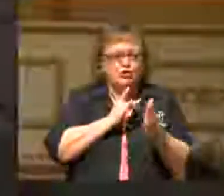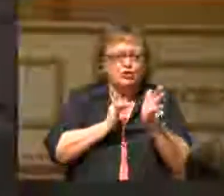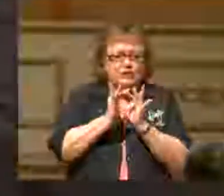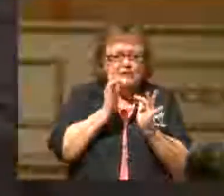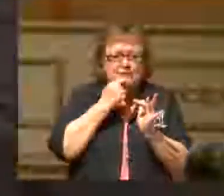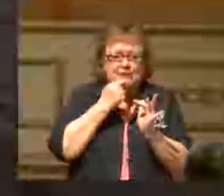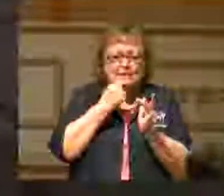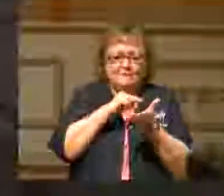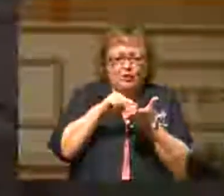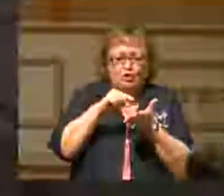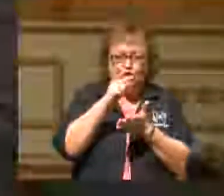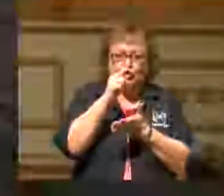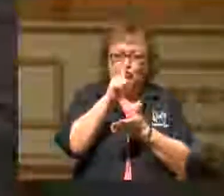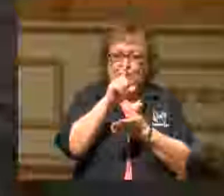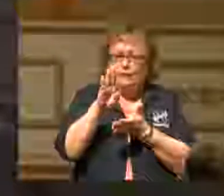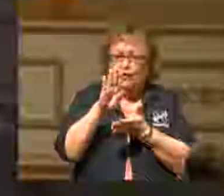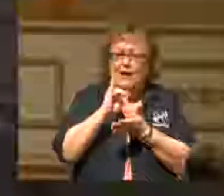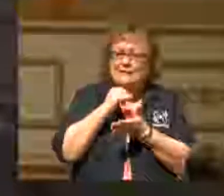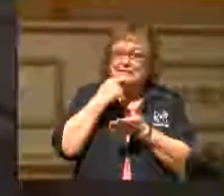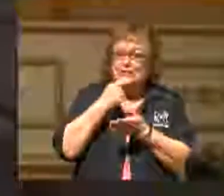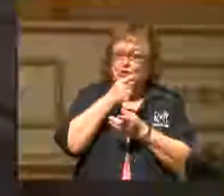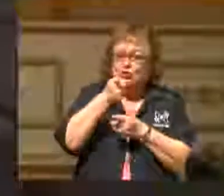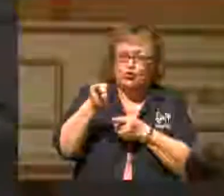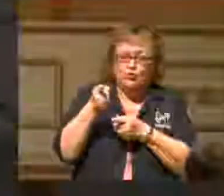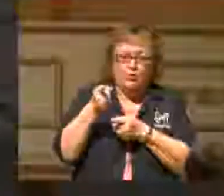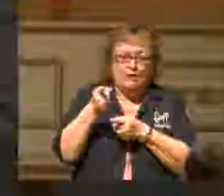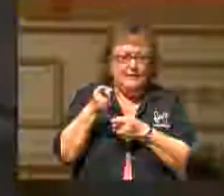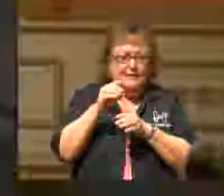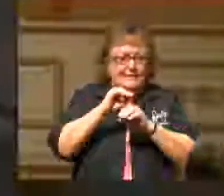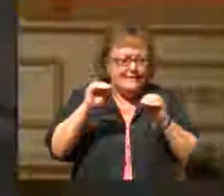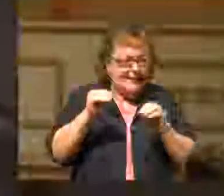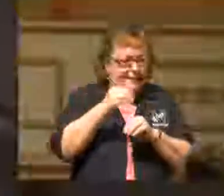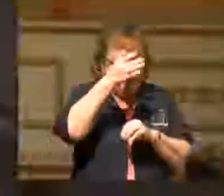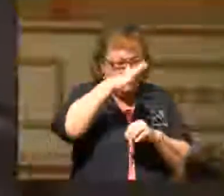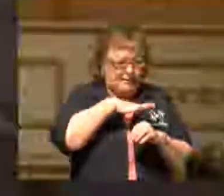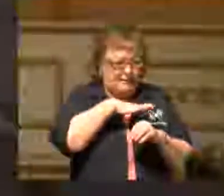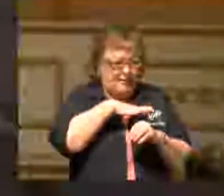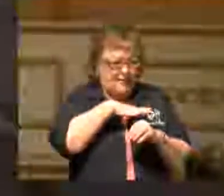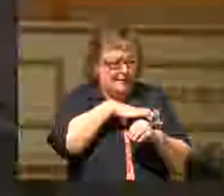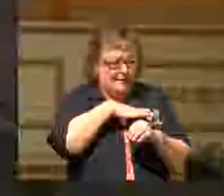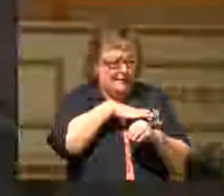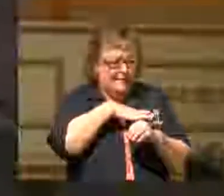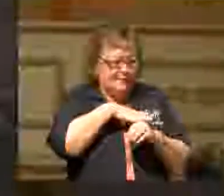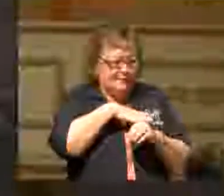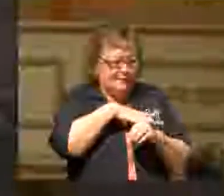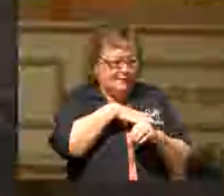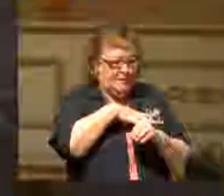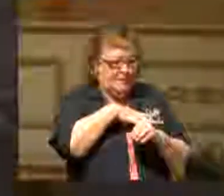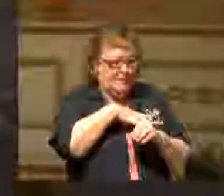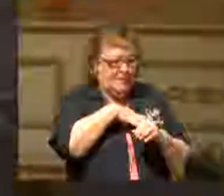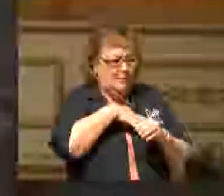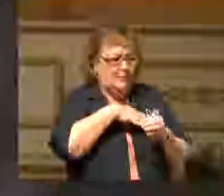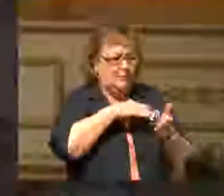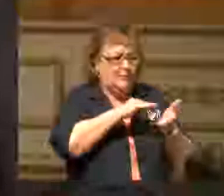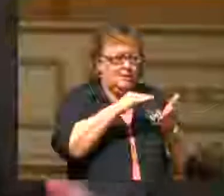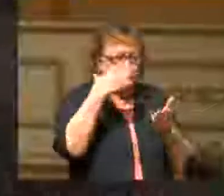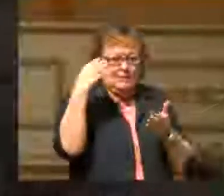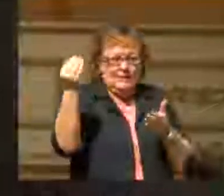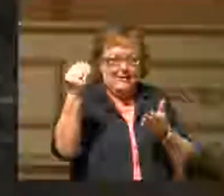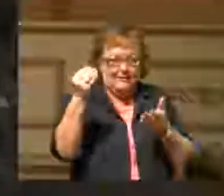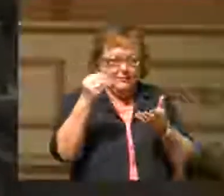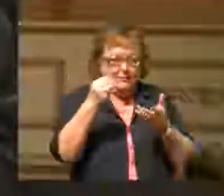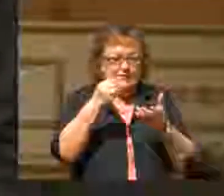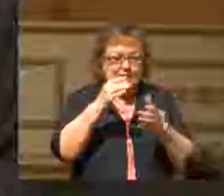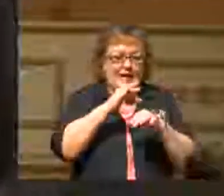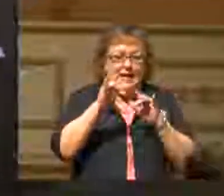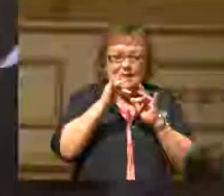these words in verse 24, I say unto you that none of those men which were bidden shall taste of my supper. Let me put